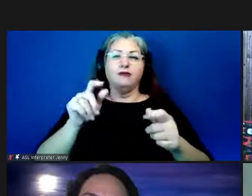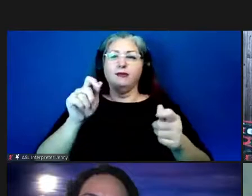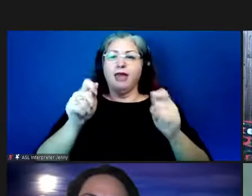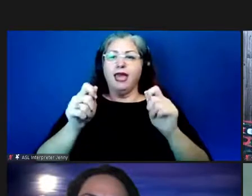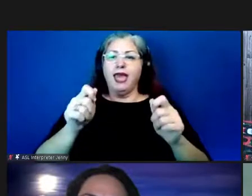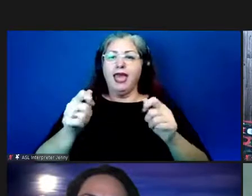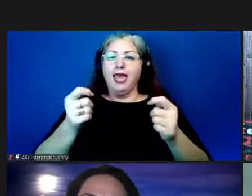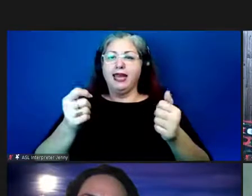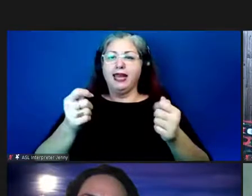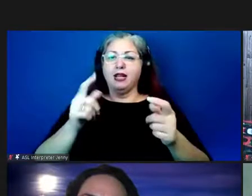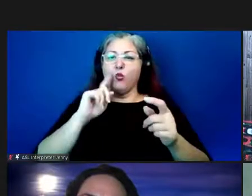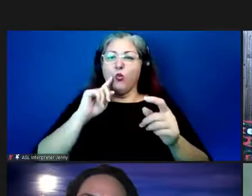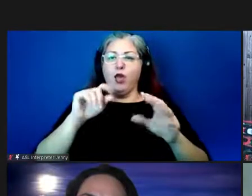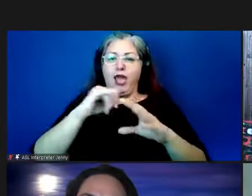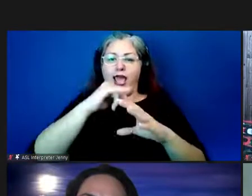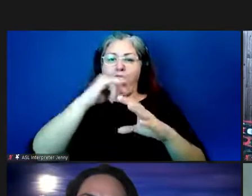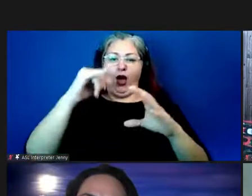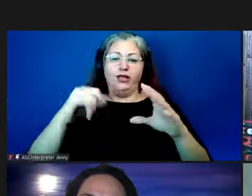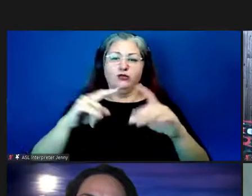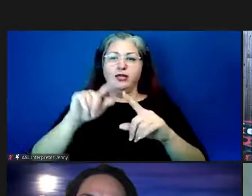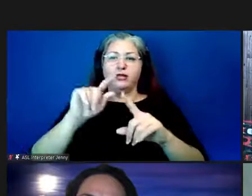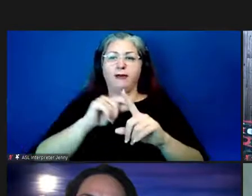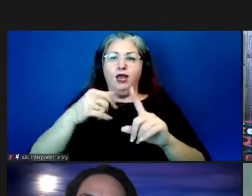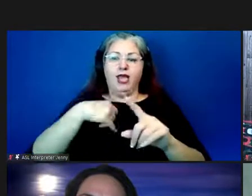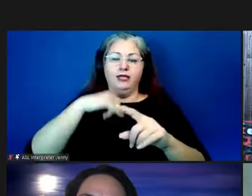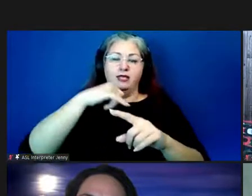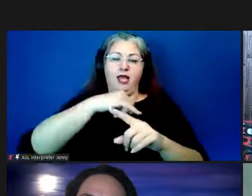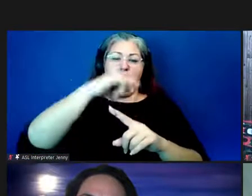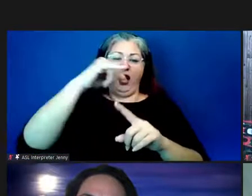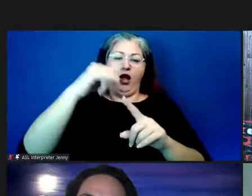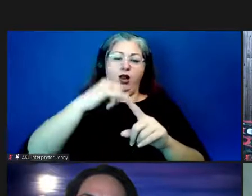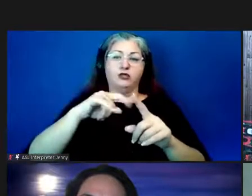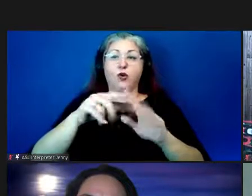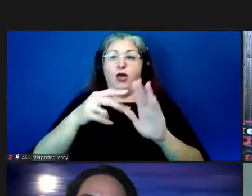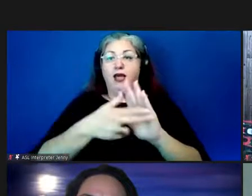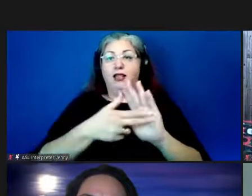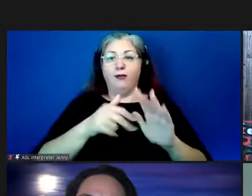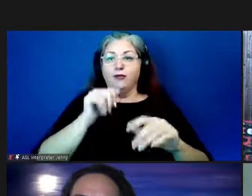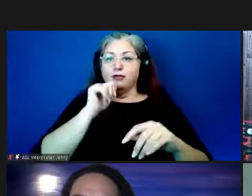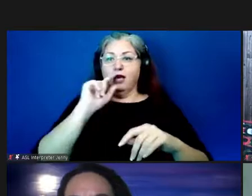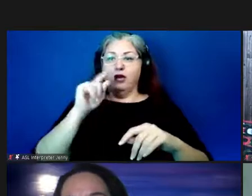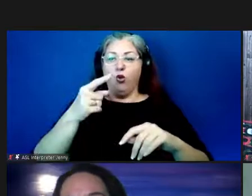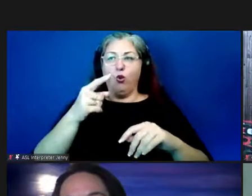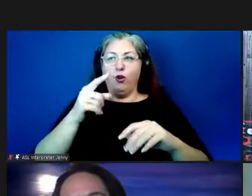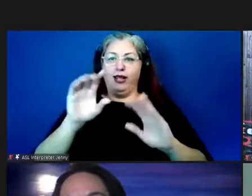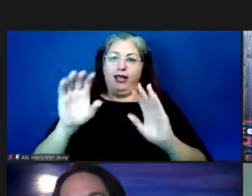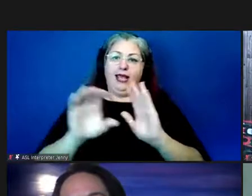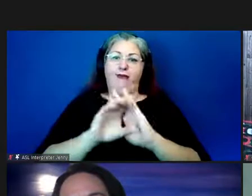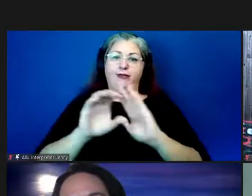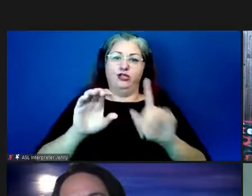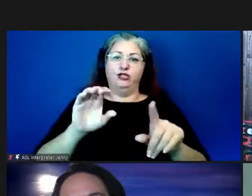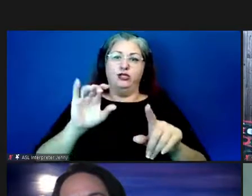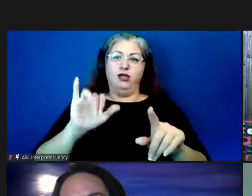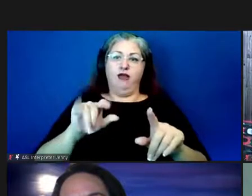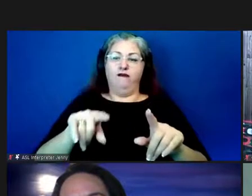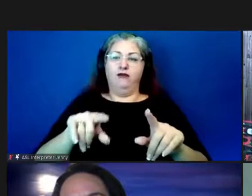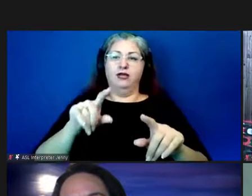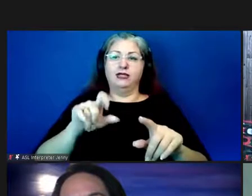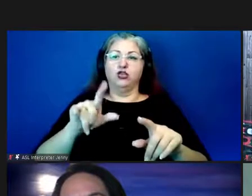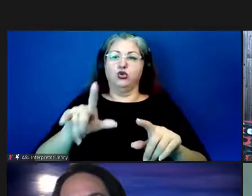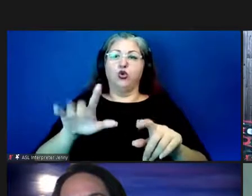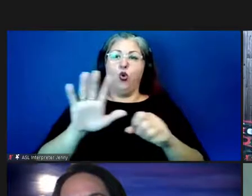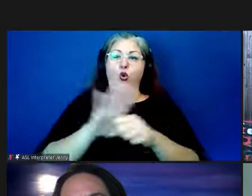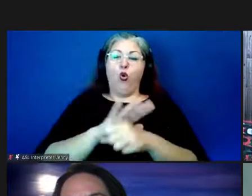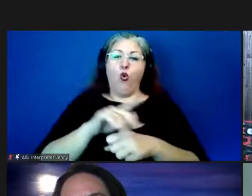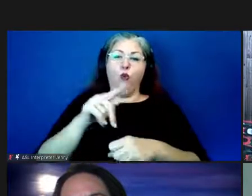outline the object so the banana actually has an outline so the label isn't just like image is a picture of lane it's like your whole